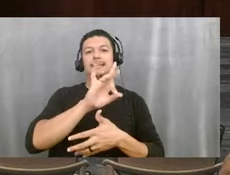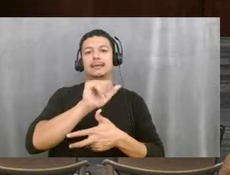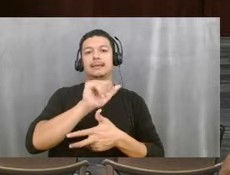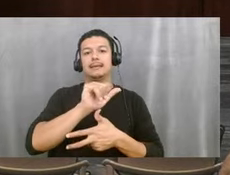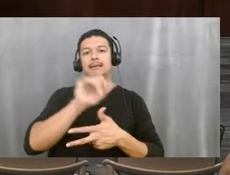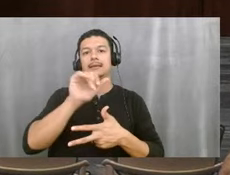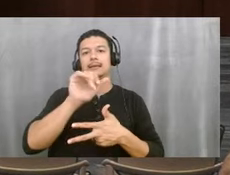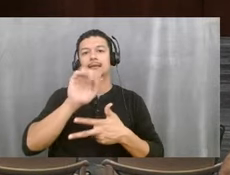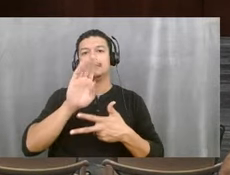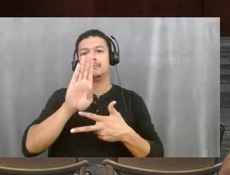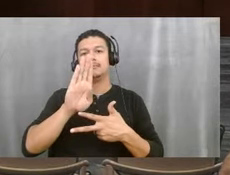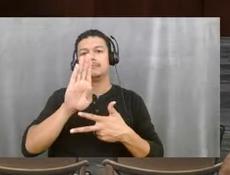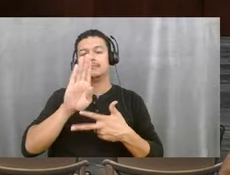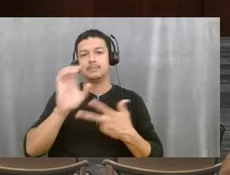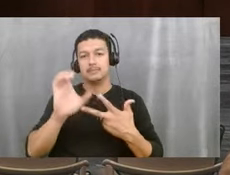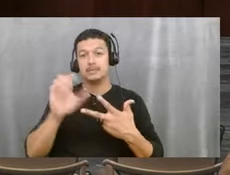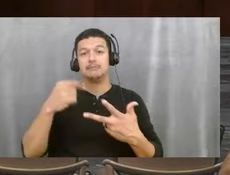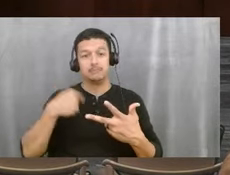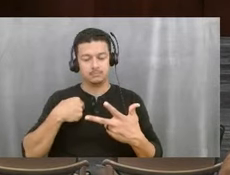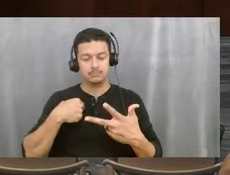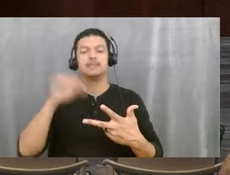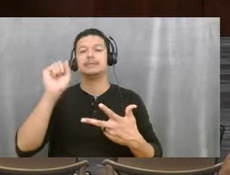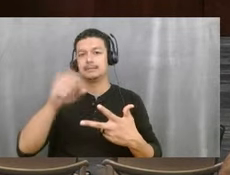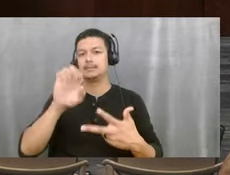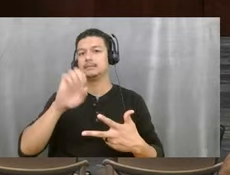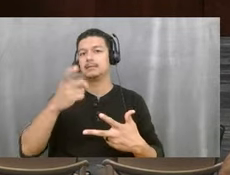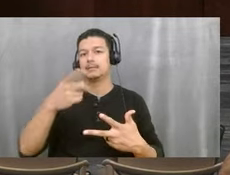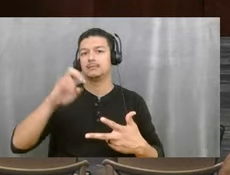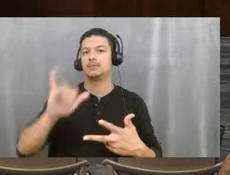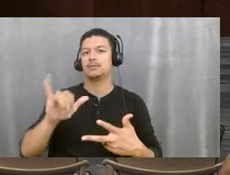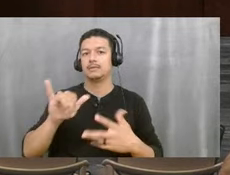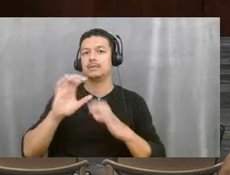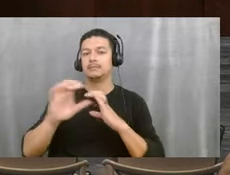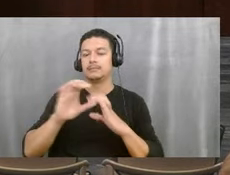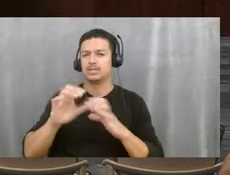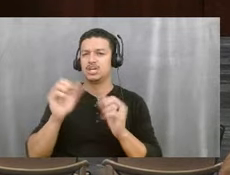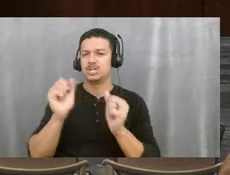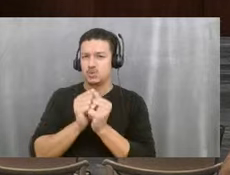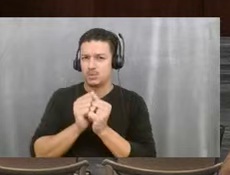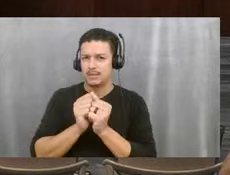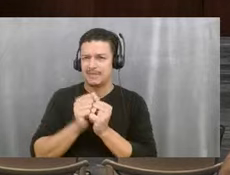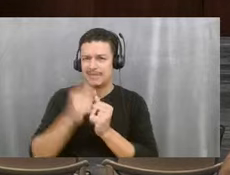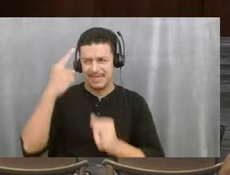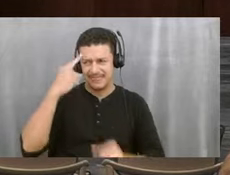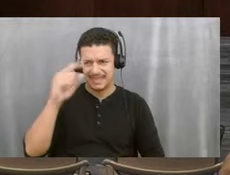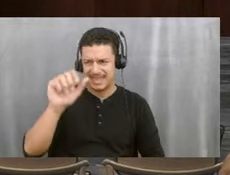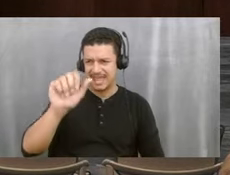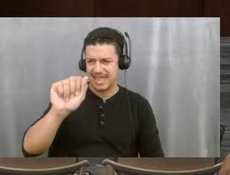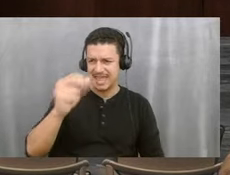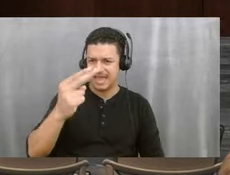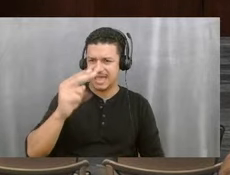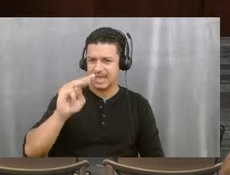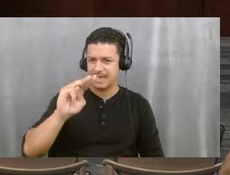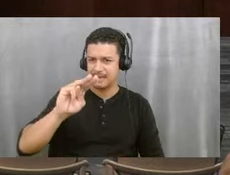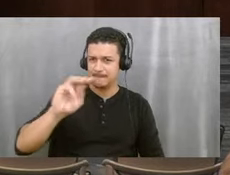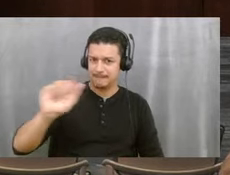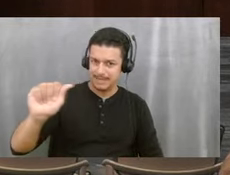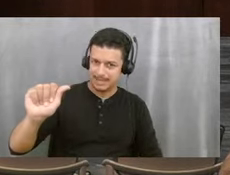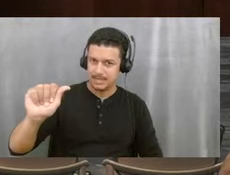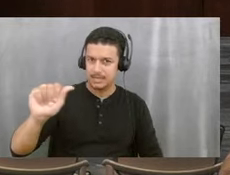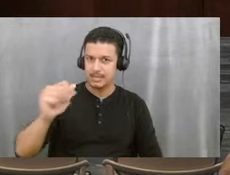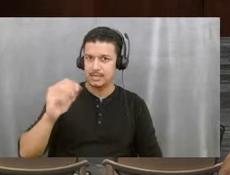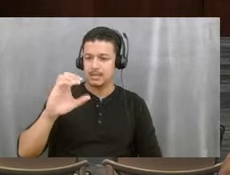have had ex-parte communications with, I believe it's pronounced Ame, Ame Carlson, Andrew